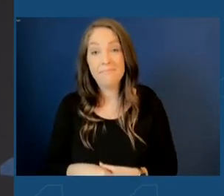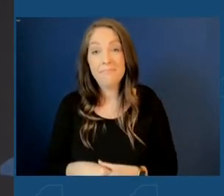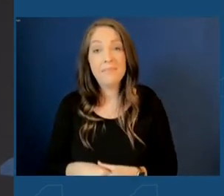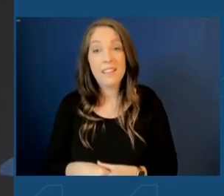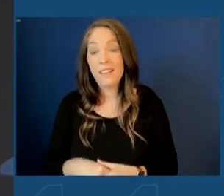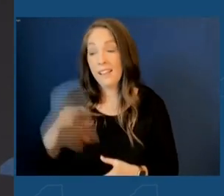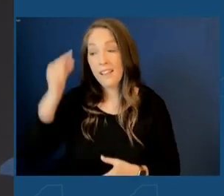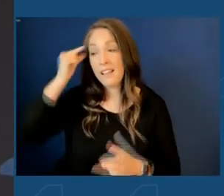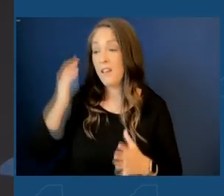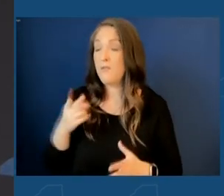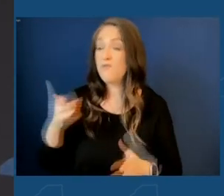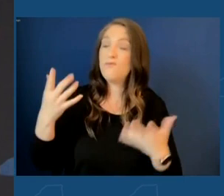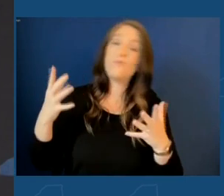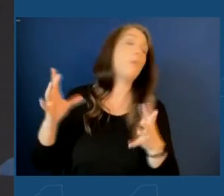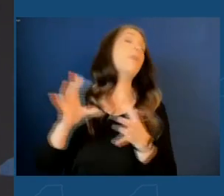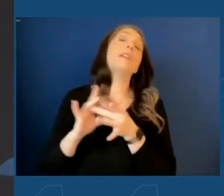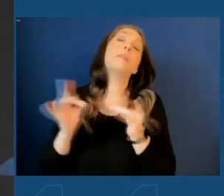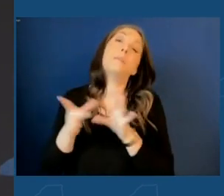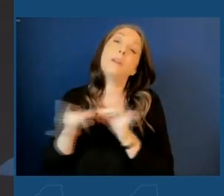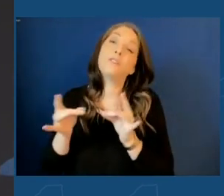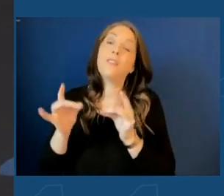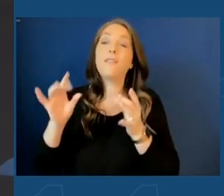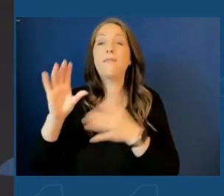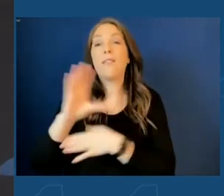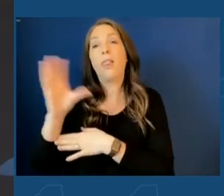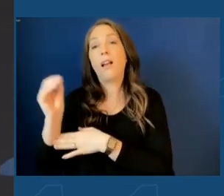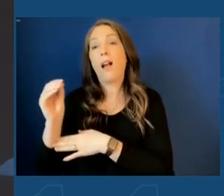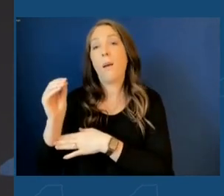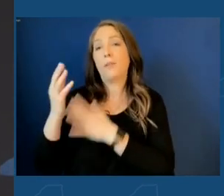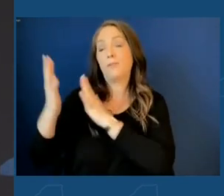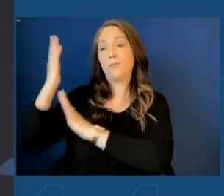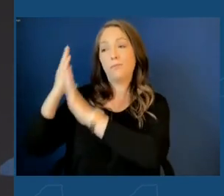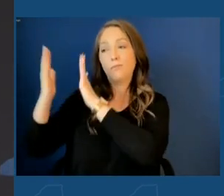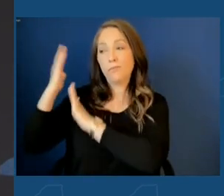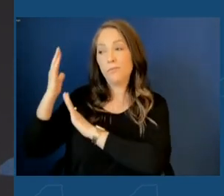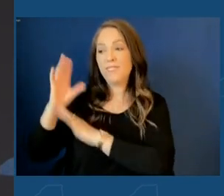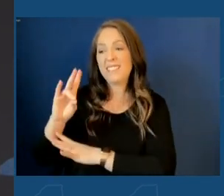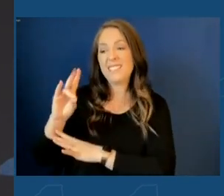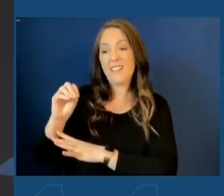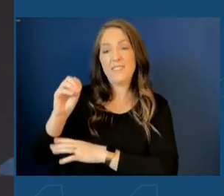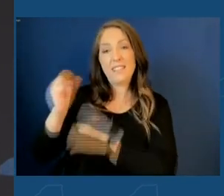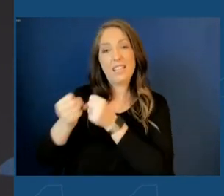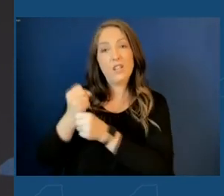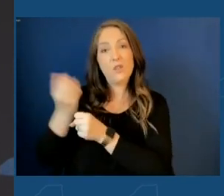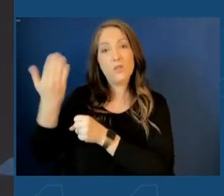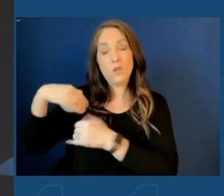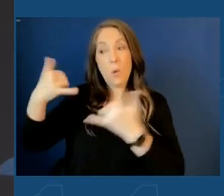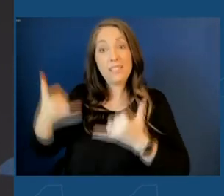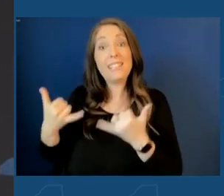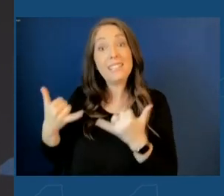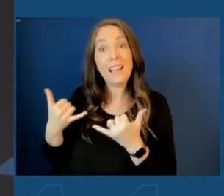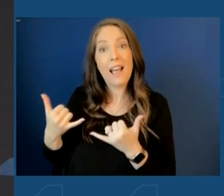Governor, you mentioned the companies that have come before and the legacy of this region. 70 years ago today, my grandfather,